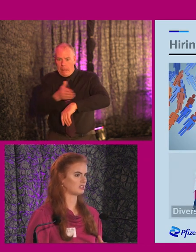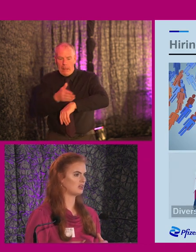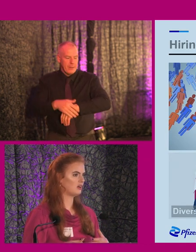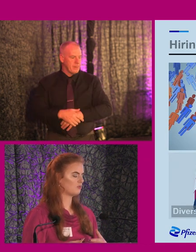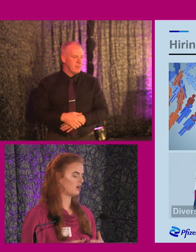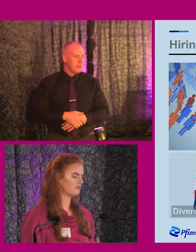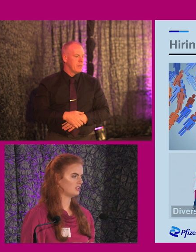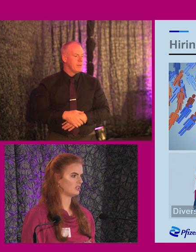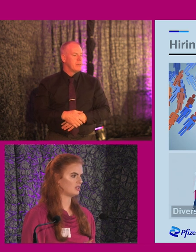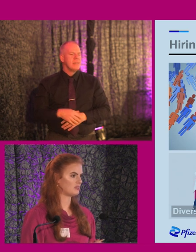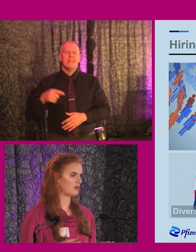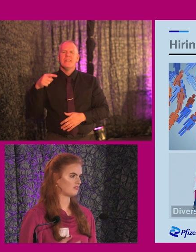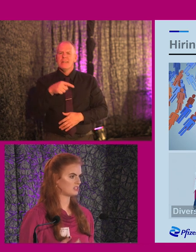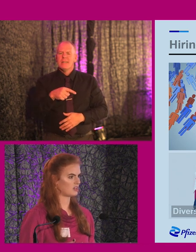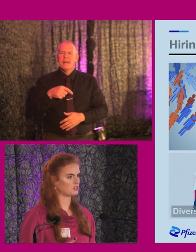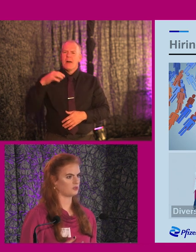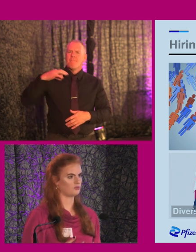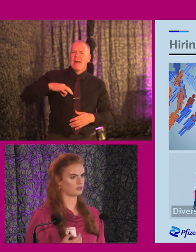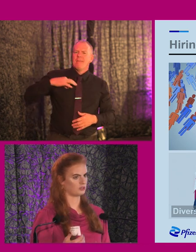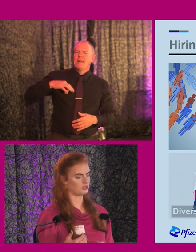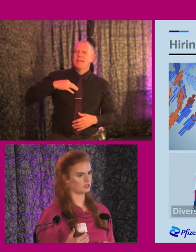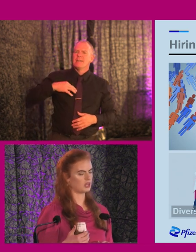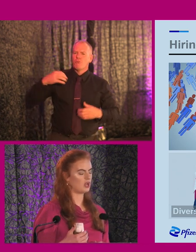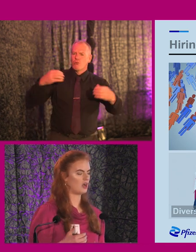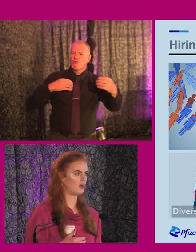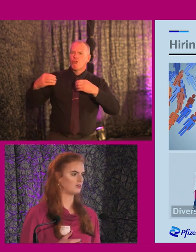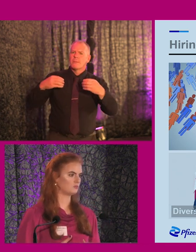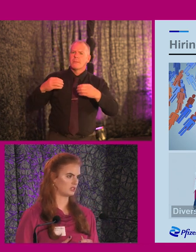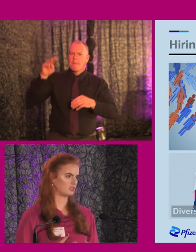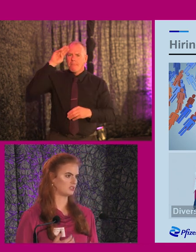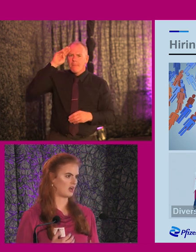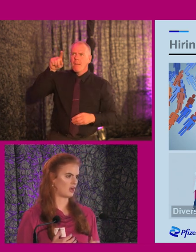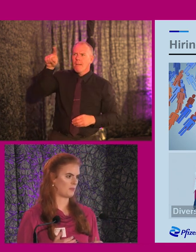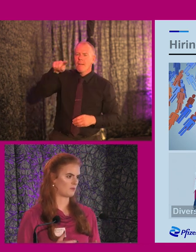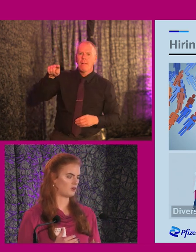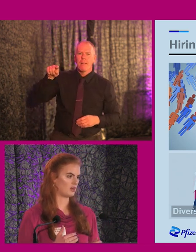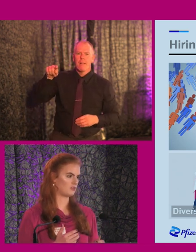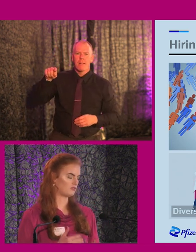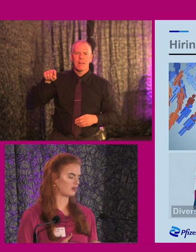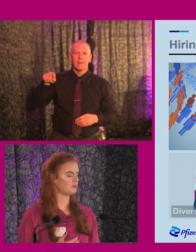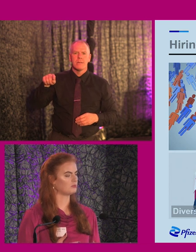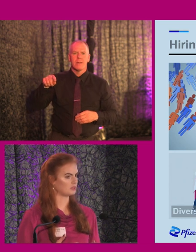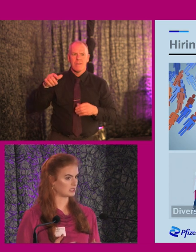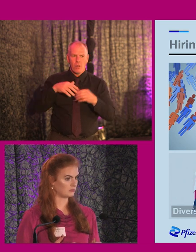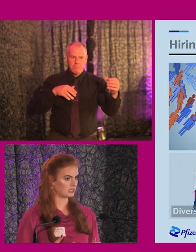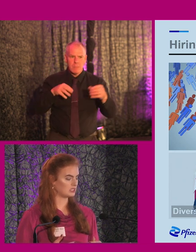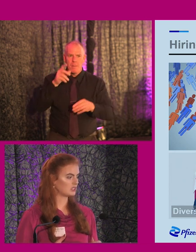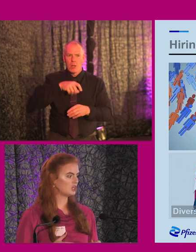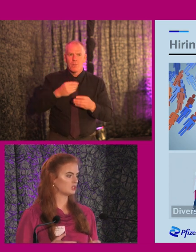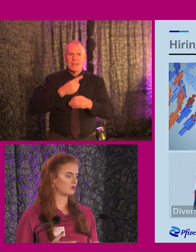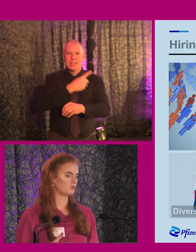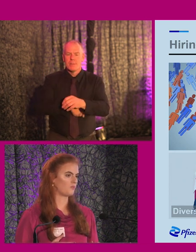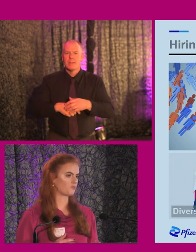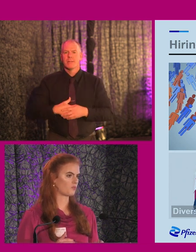express what I feel like the benefits are to recruiters with and of hiring people with disabilities.